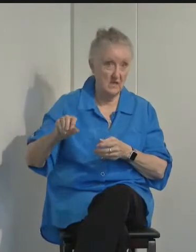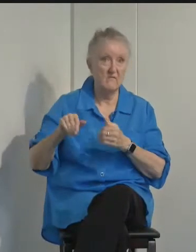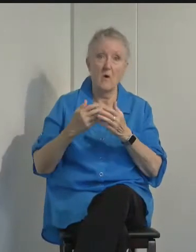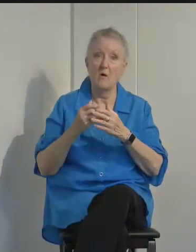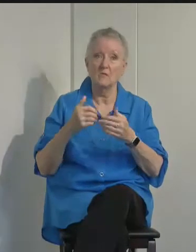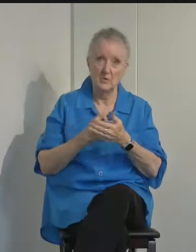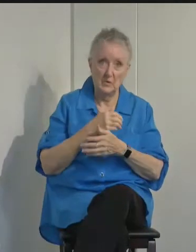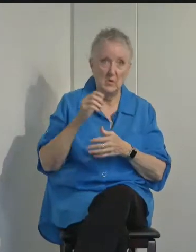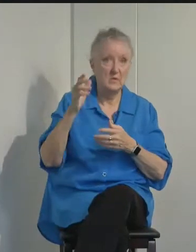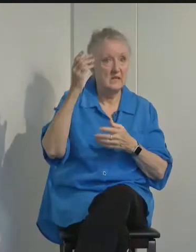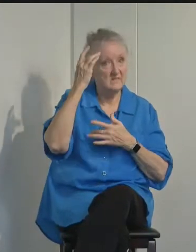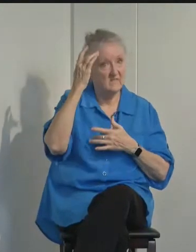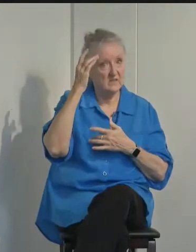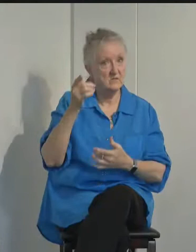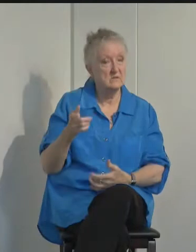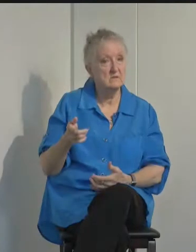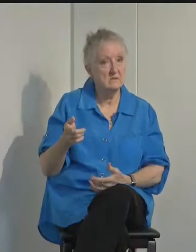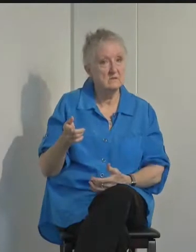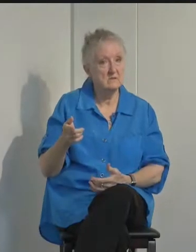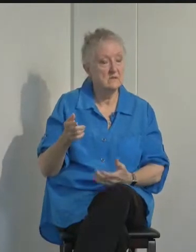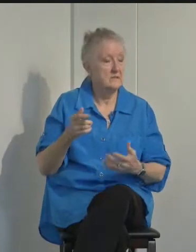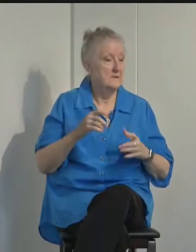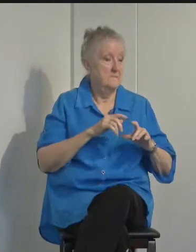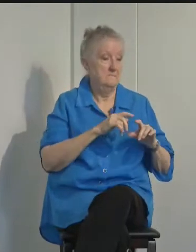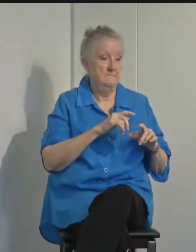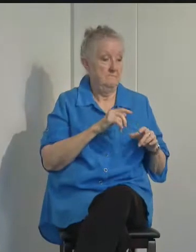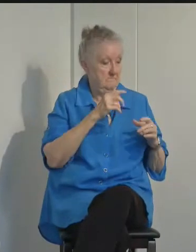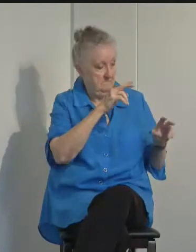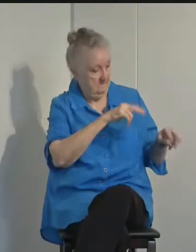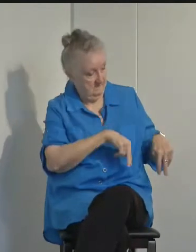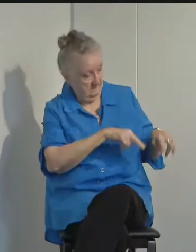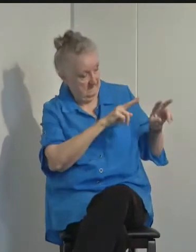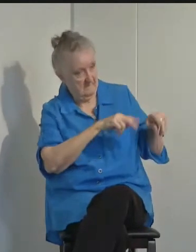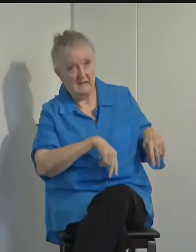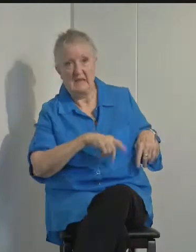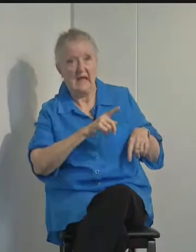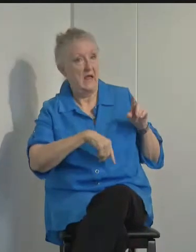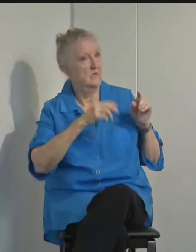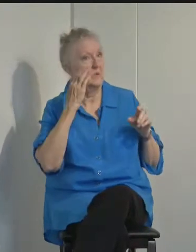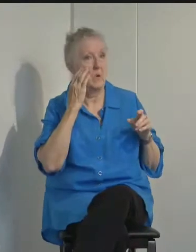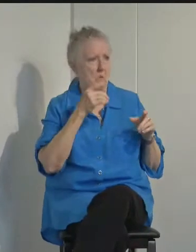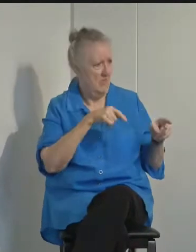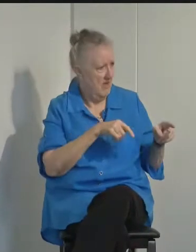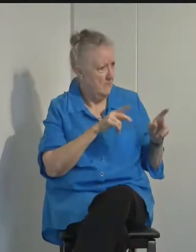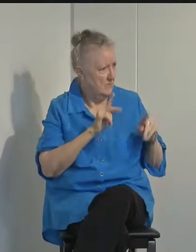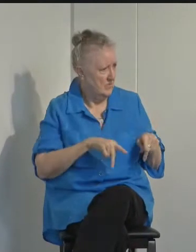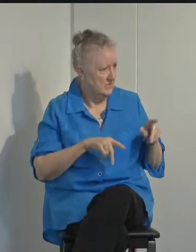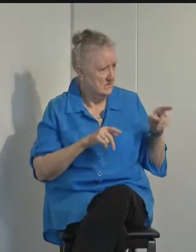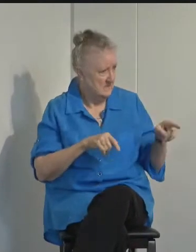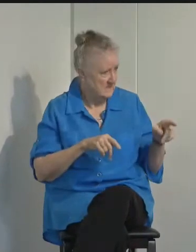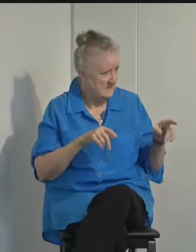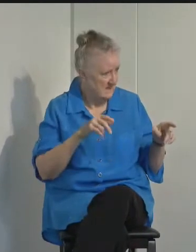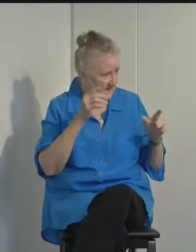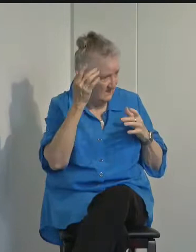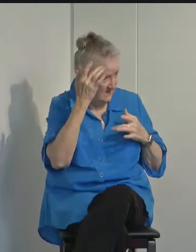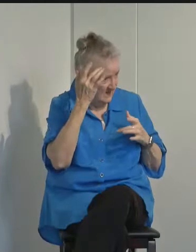if a person who is physically close to you might be infectious or even a super spreader.